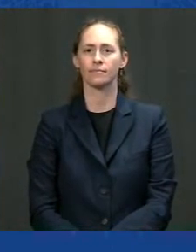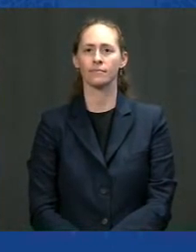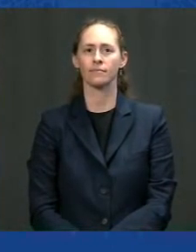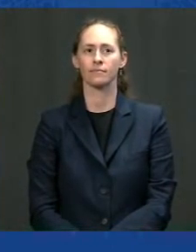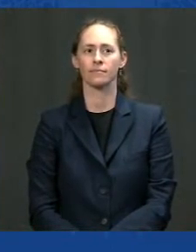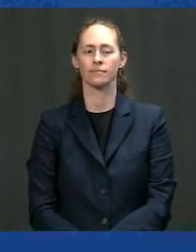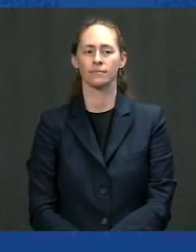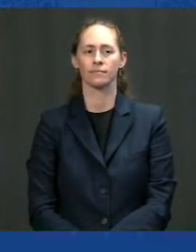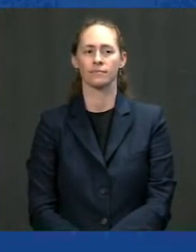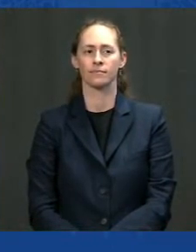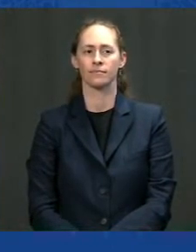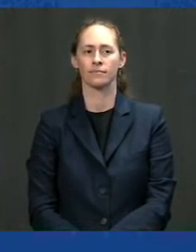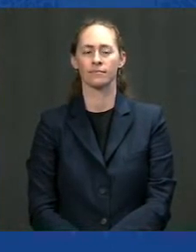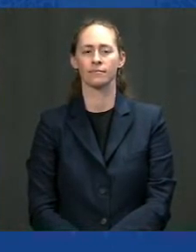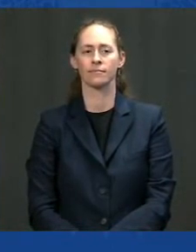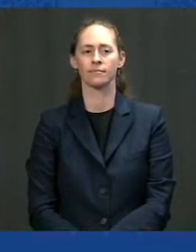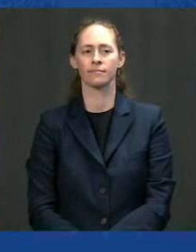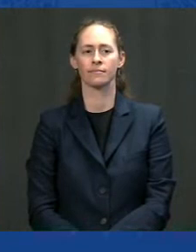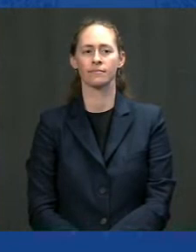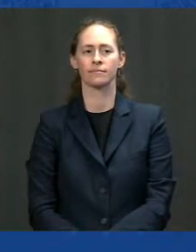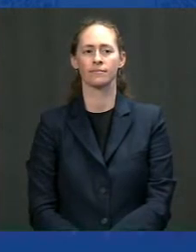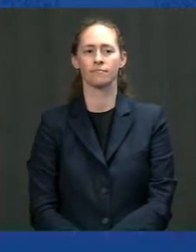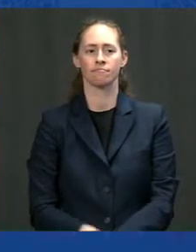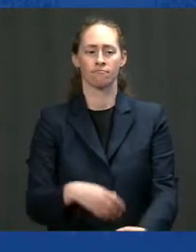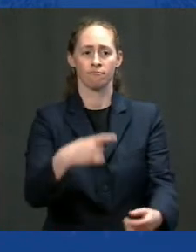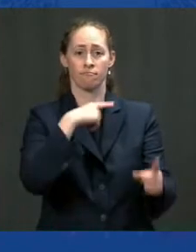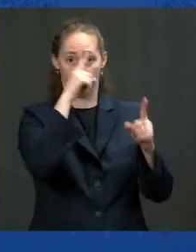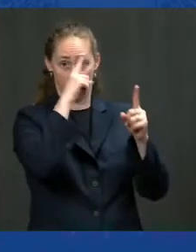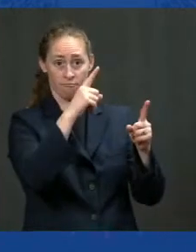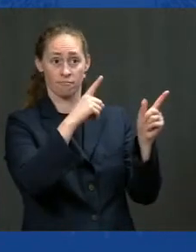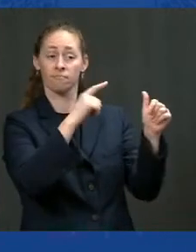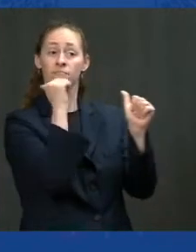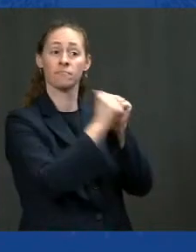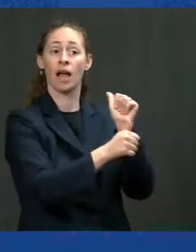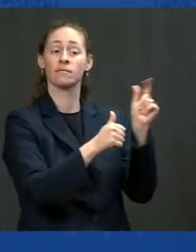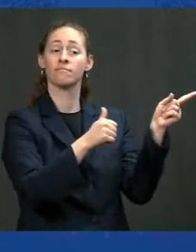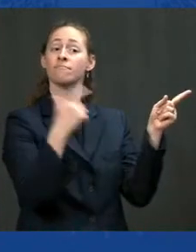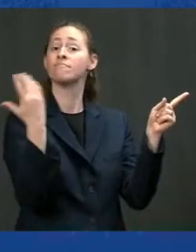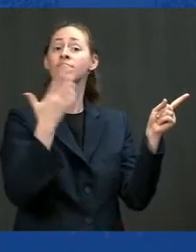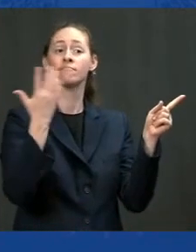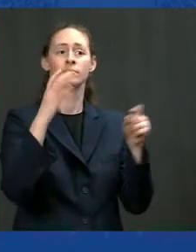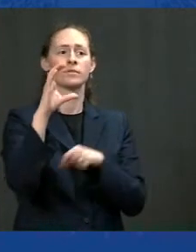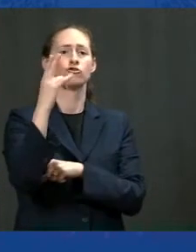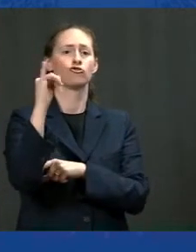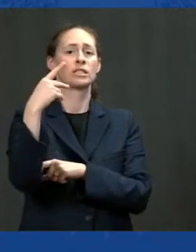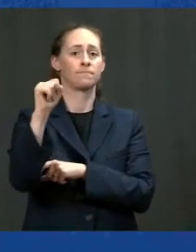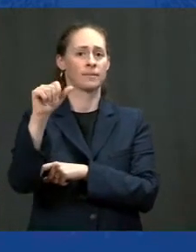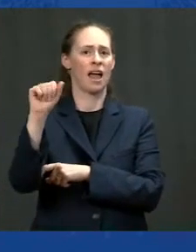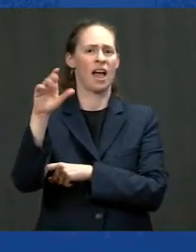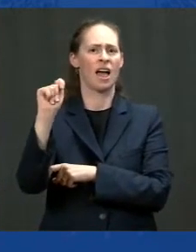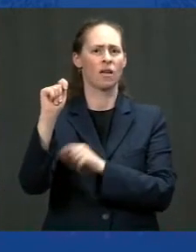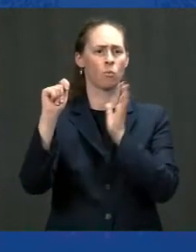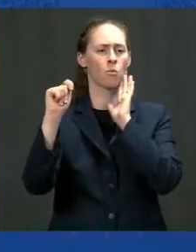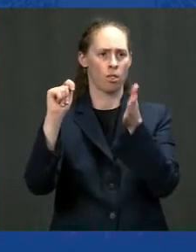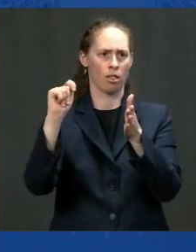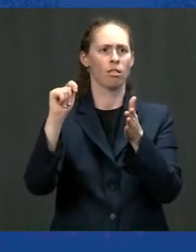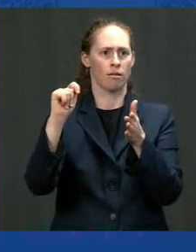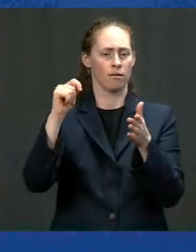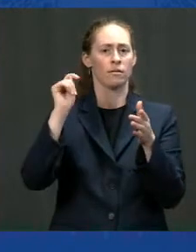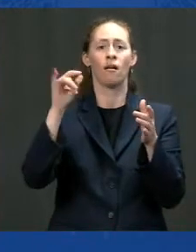When it passed the Senate, it's called a chipset. And it's part of my Build Back Better plan, and it is bipartisan,